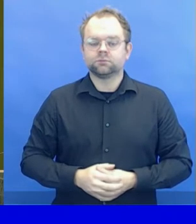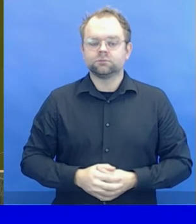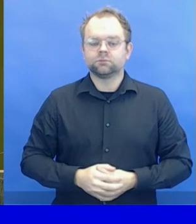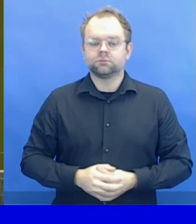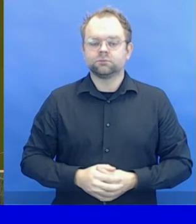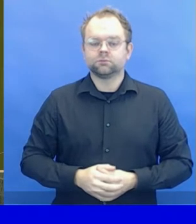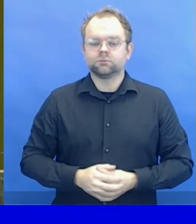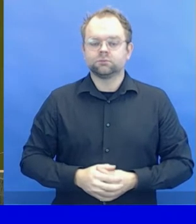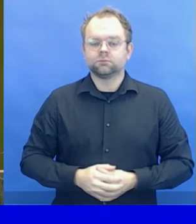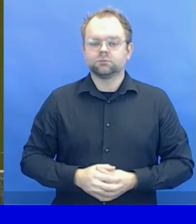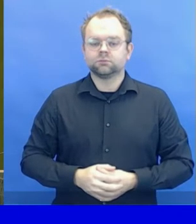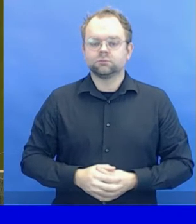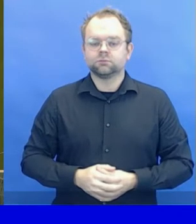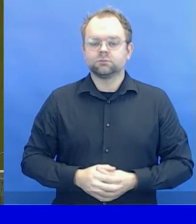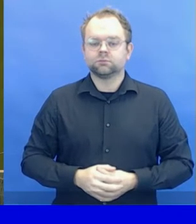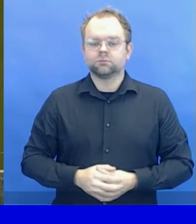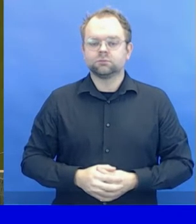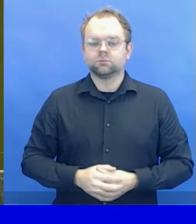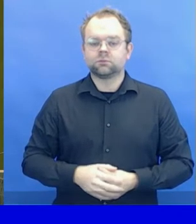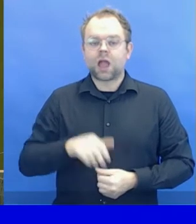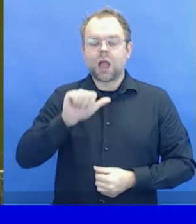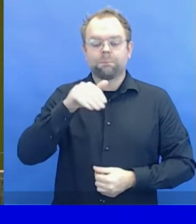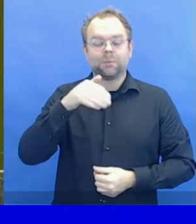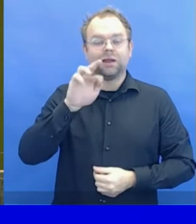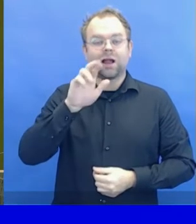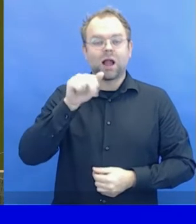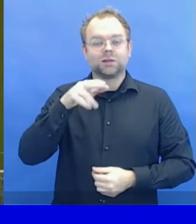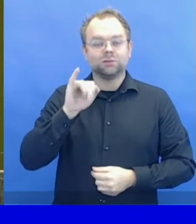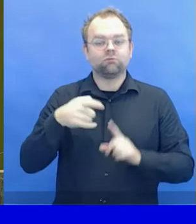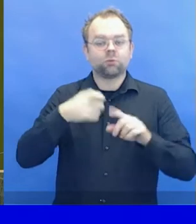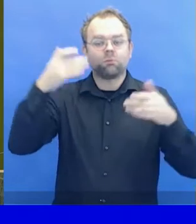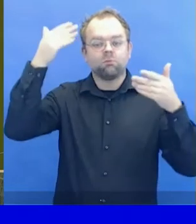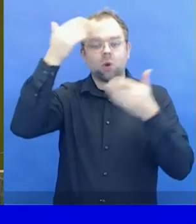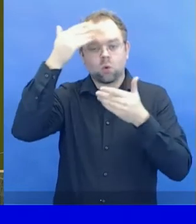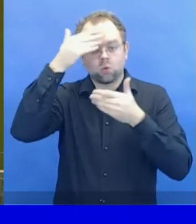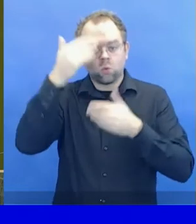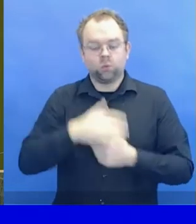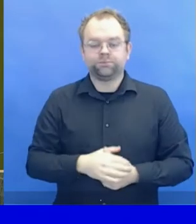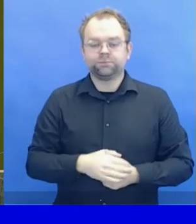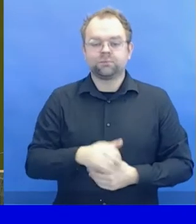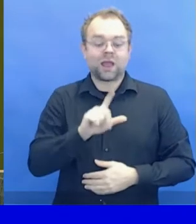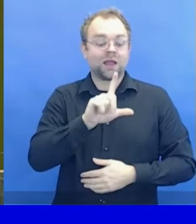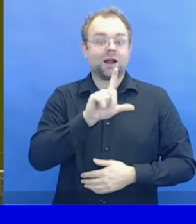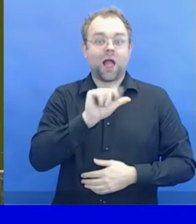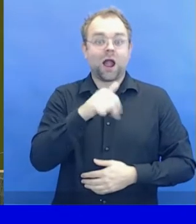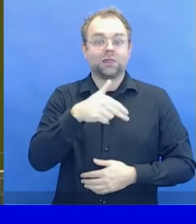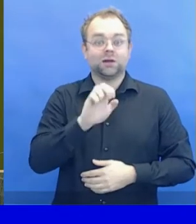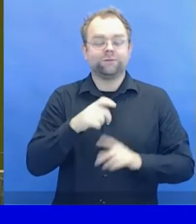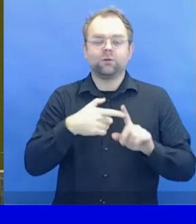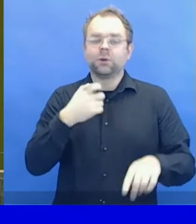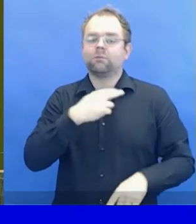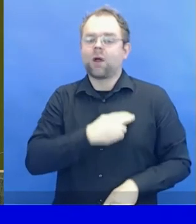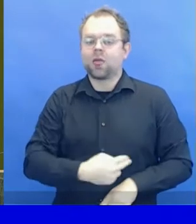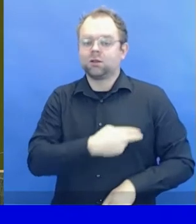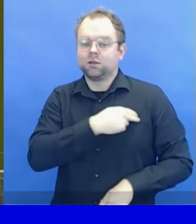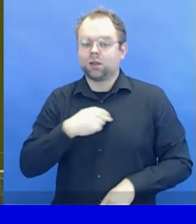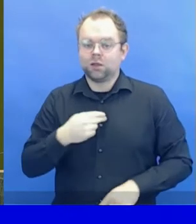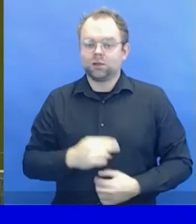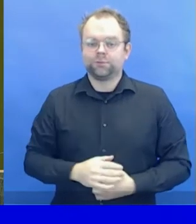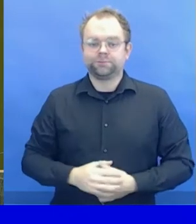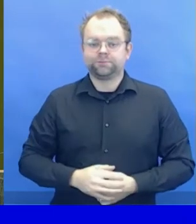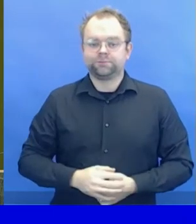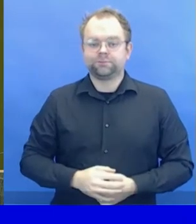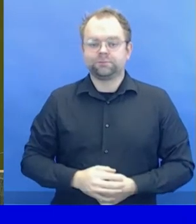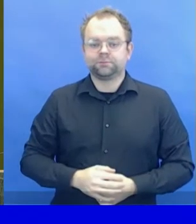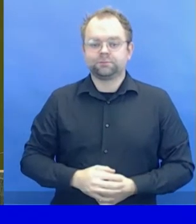Ms. Claire Lucille Azopati Lane of Malta, Mr.